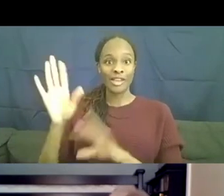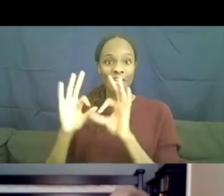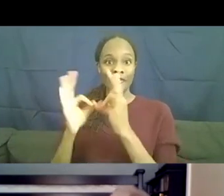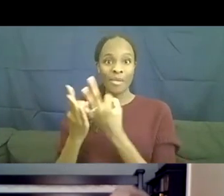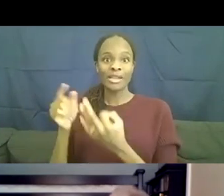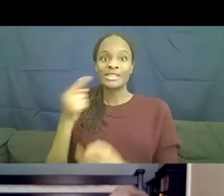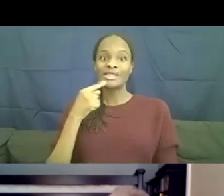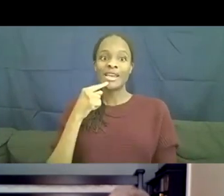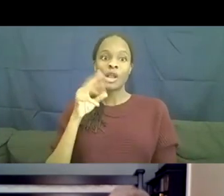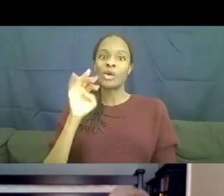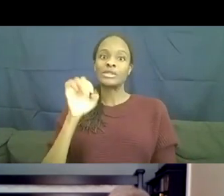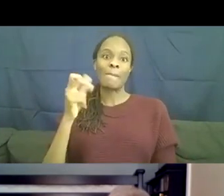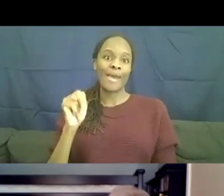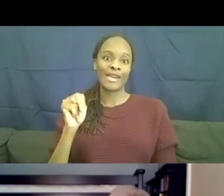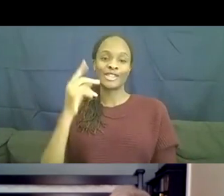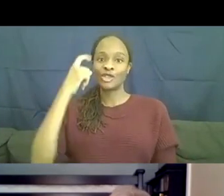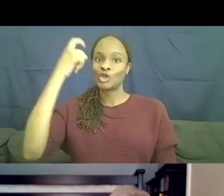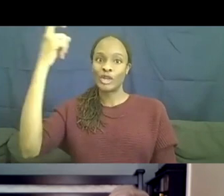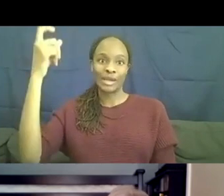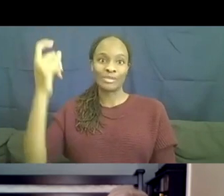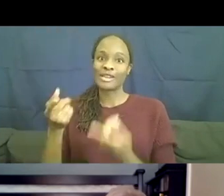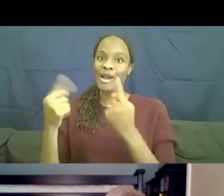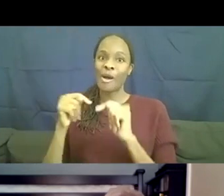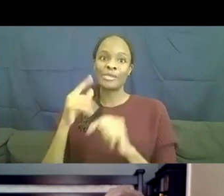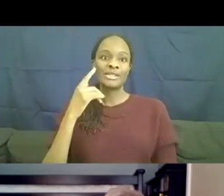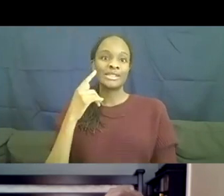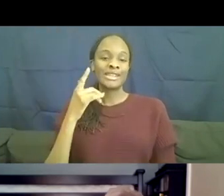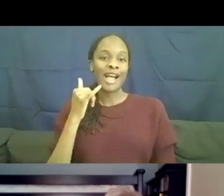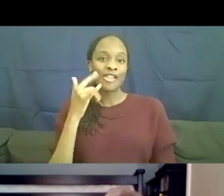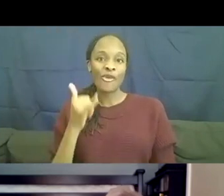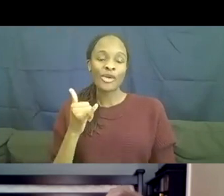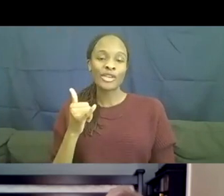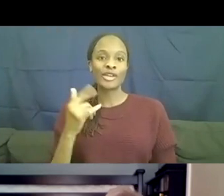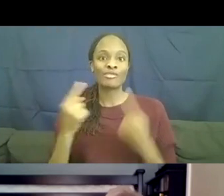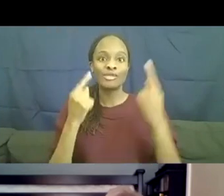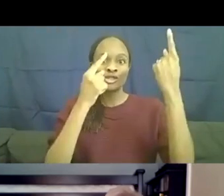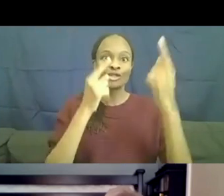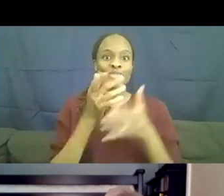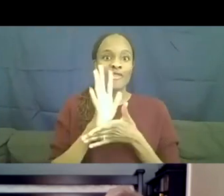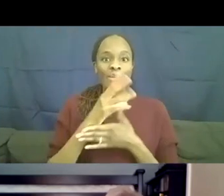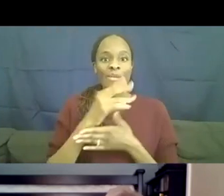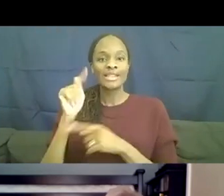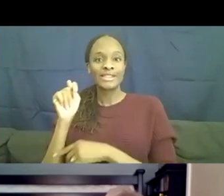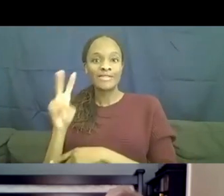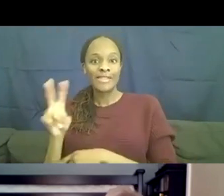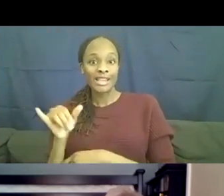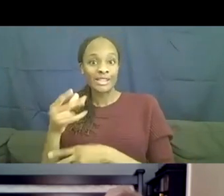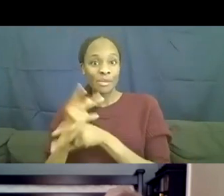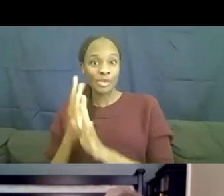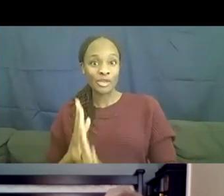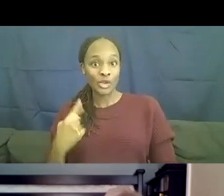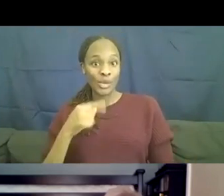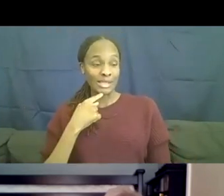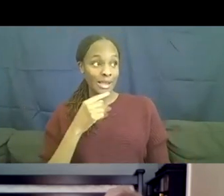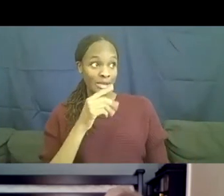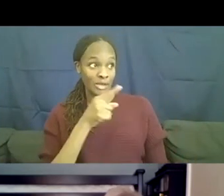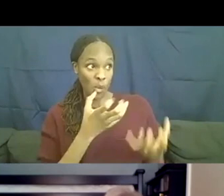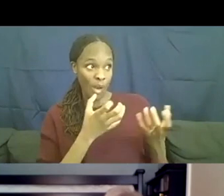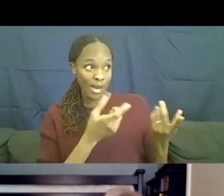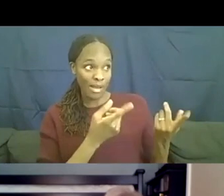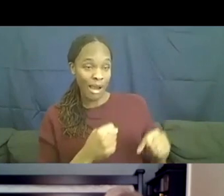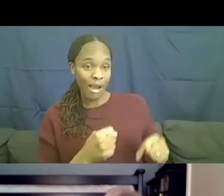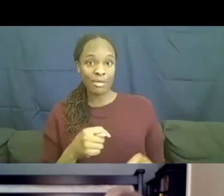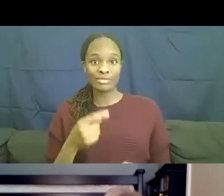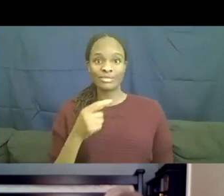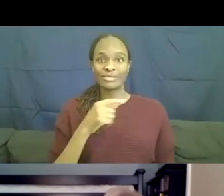to come to California and pursue, you know, film and television as a producer. And we're like, you want to come? They're like, our bags are packed.